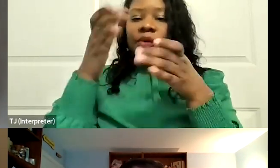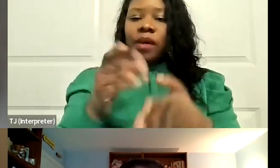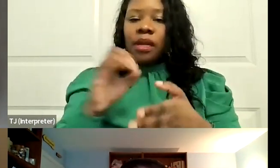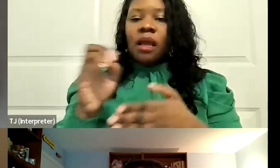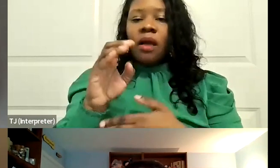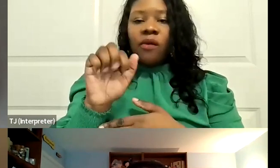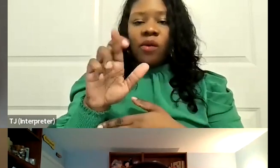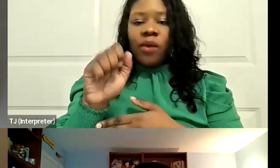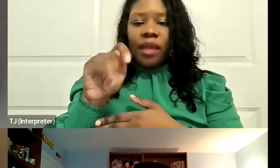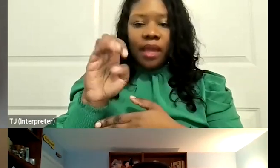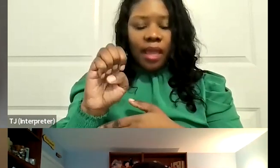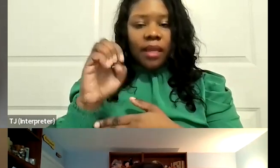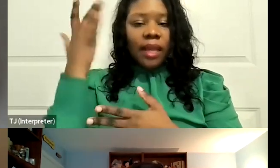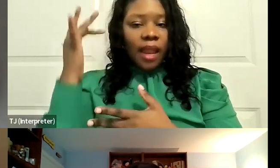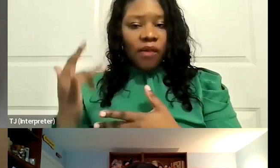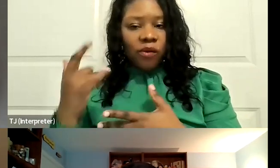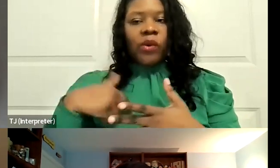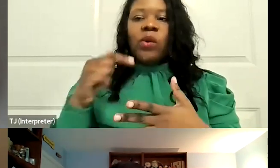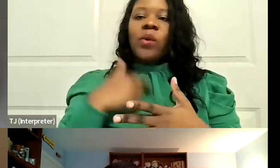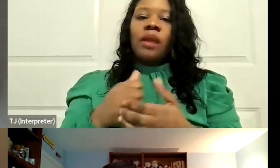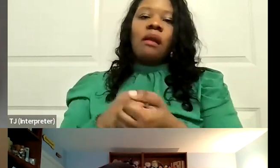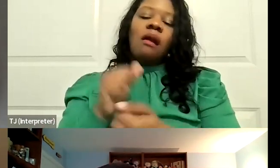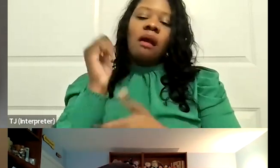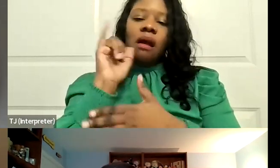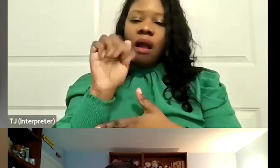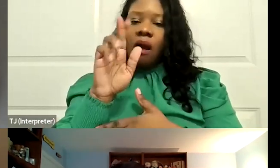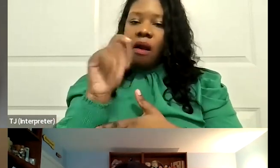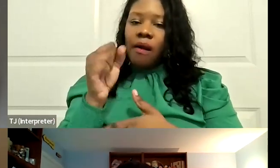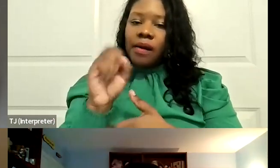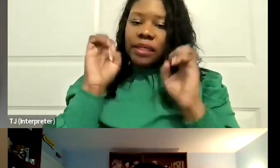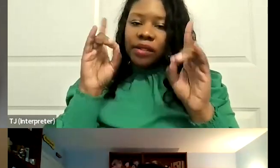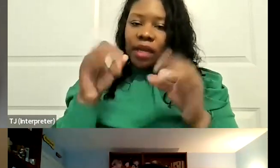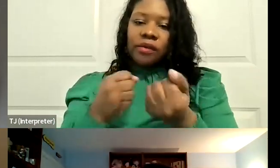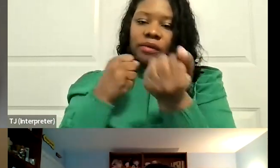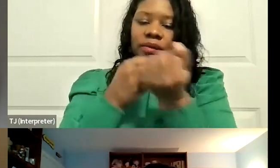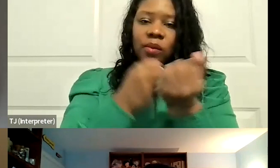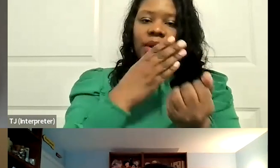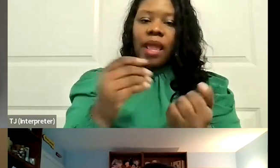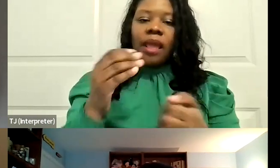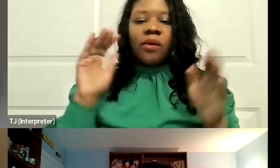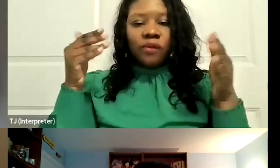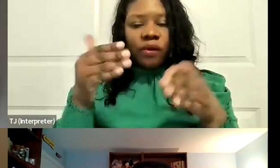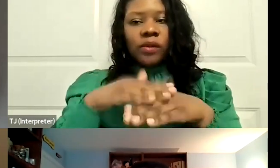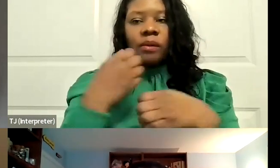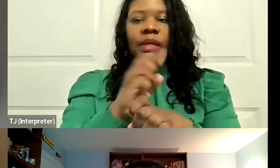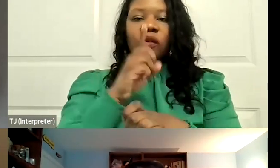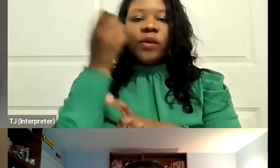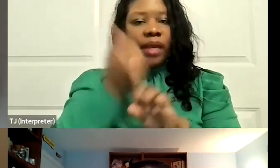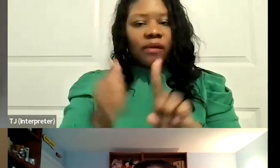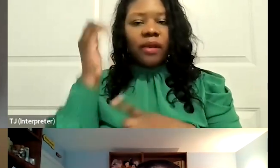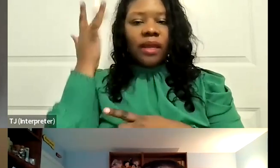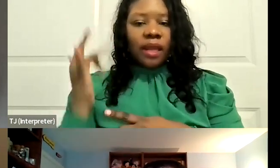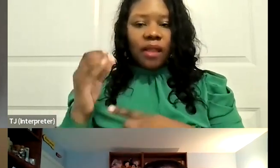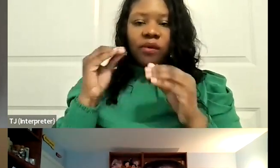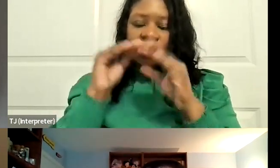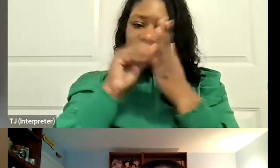education policy and advocacy organization dedicated to making sure that every California student gets a well-rounded education